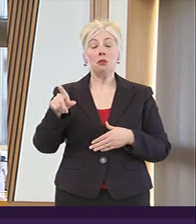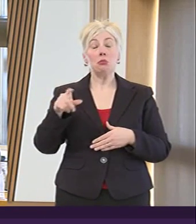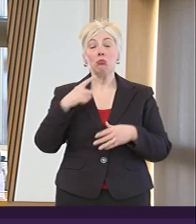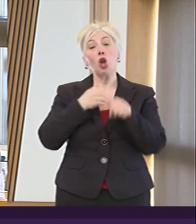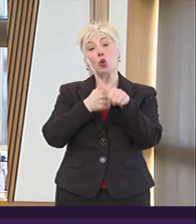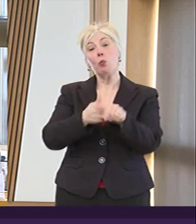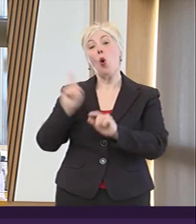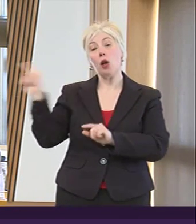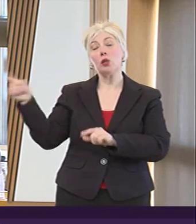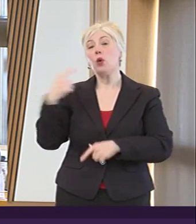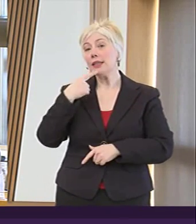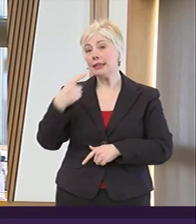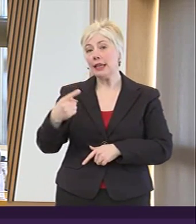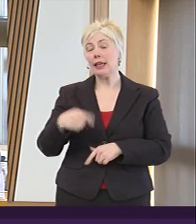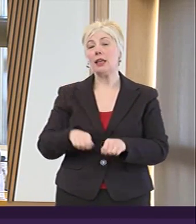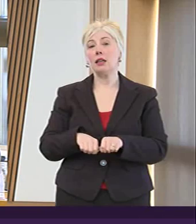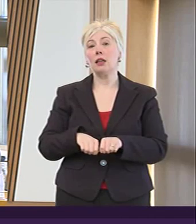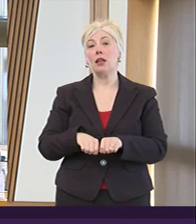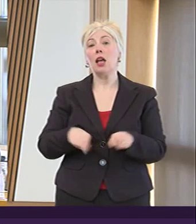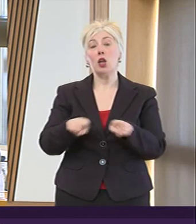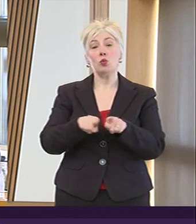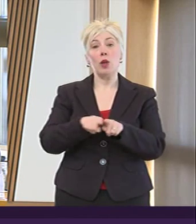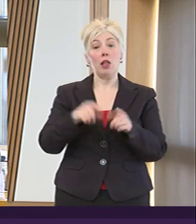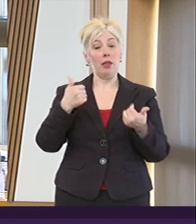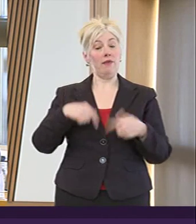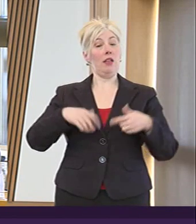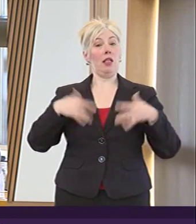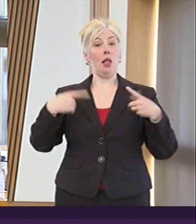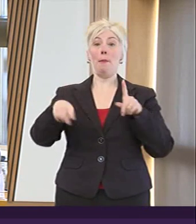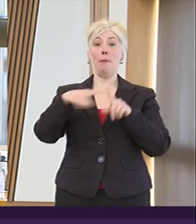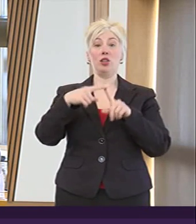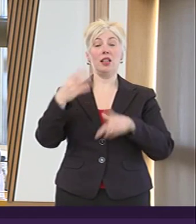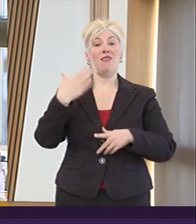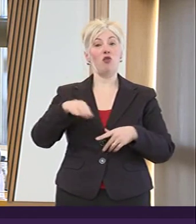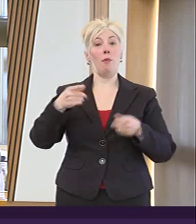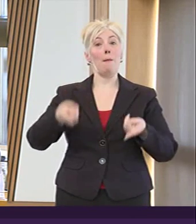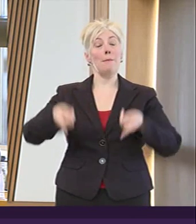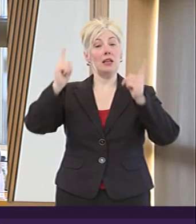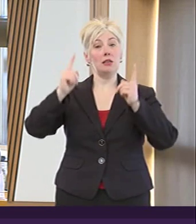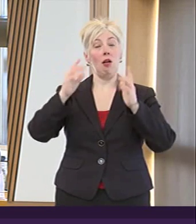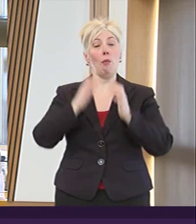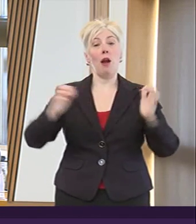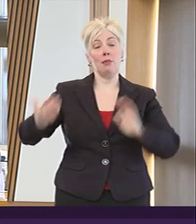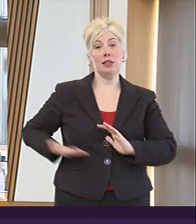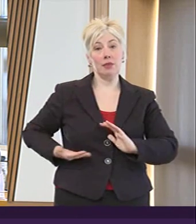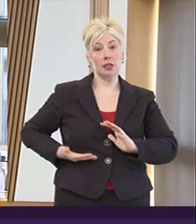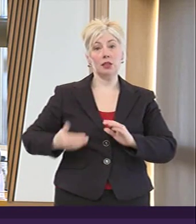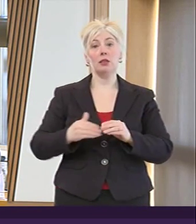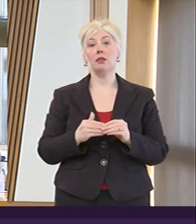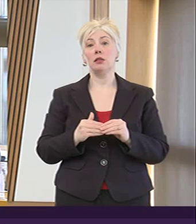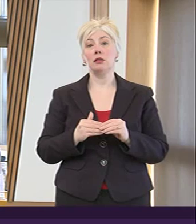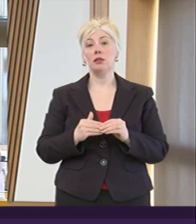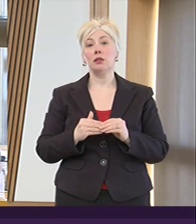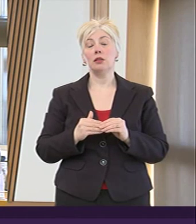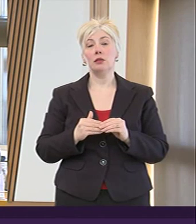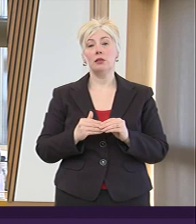said and would note the positive tone from the minister which i think is to be welcomed in endeavouring to meet the